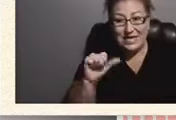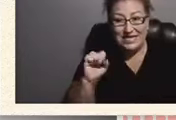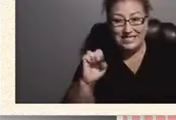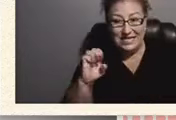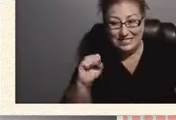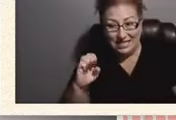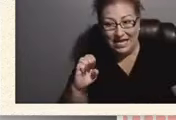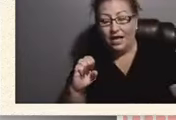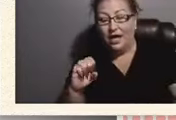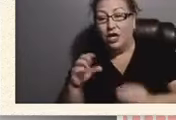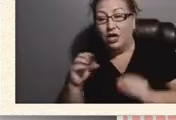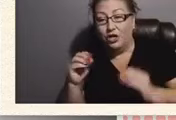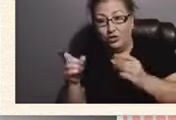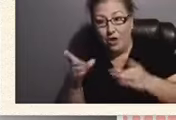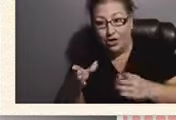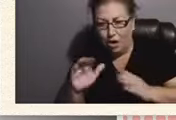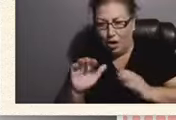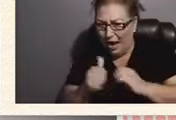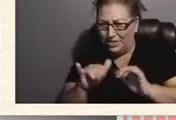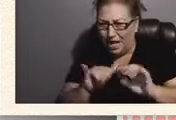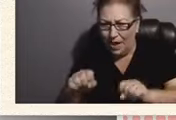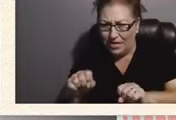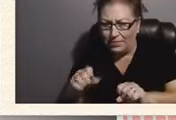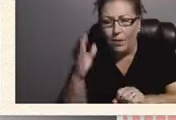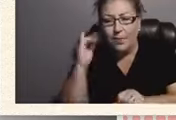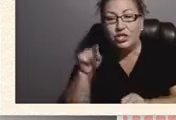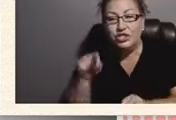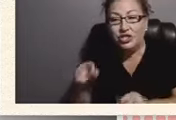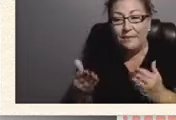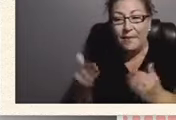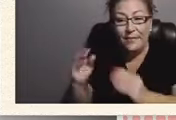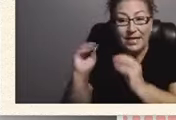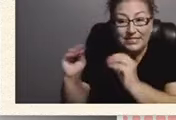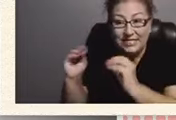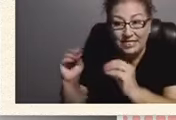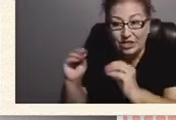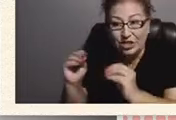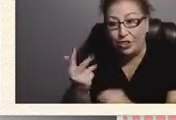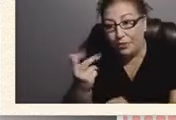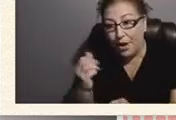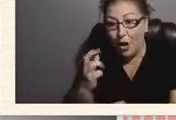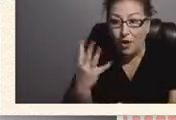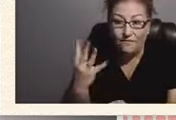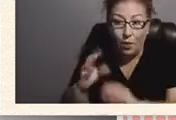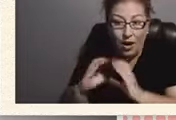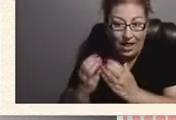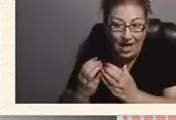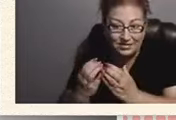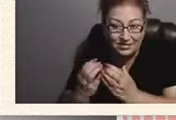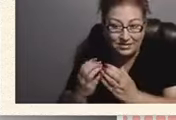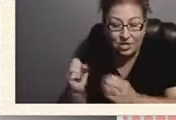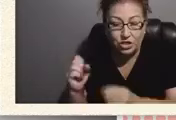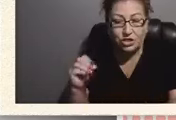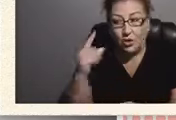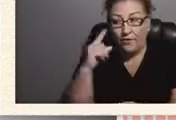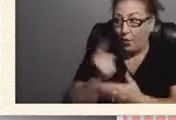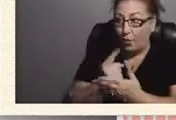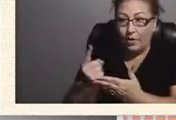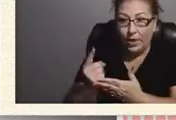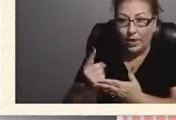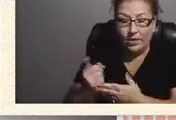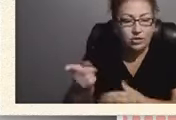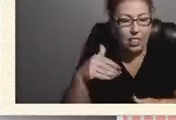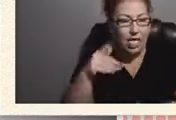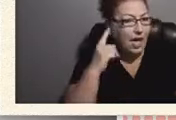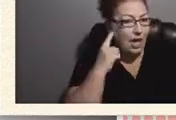How is that possible? Because she may be teaching three or four classes for a week. And when you have